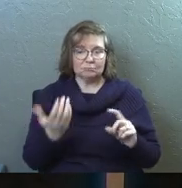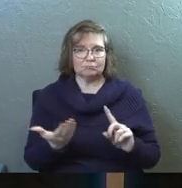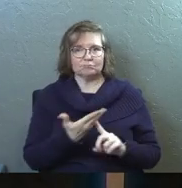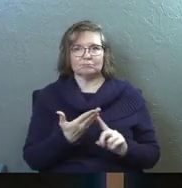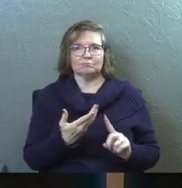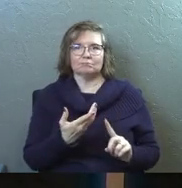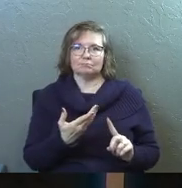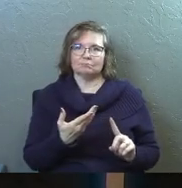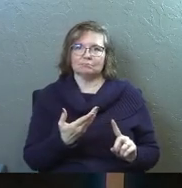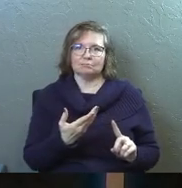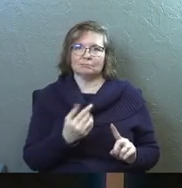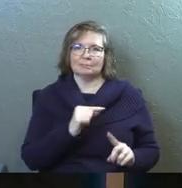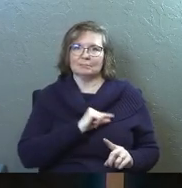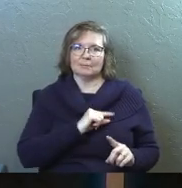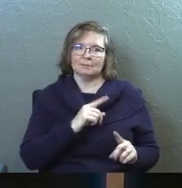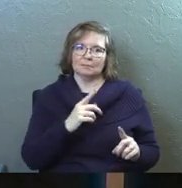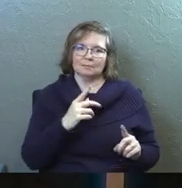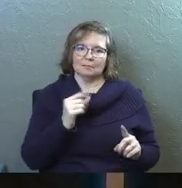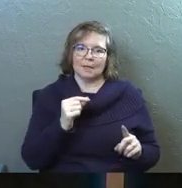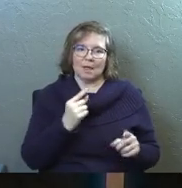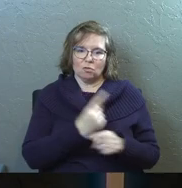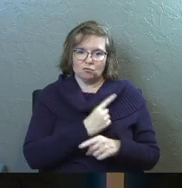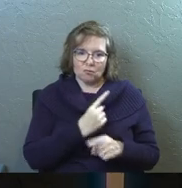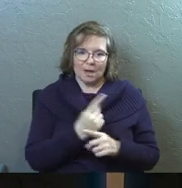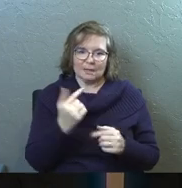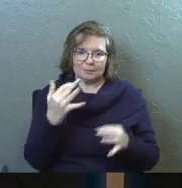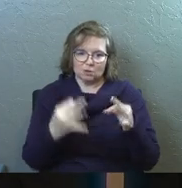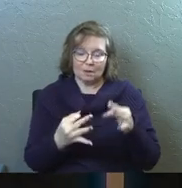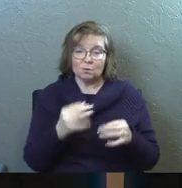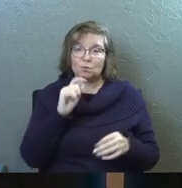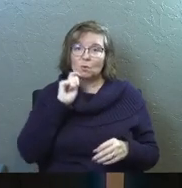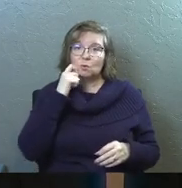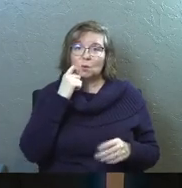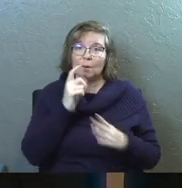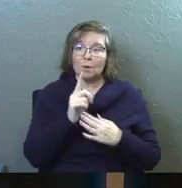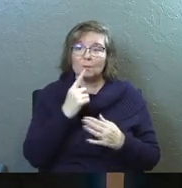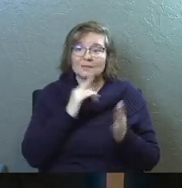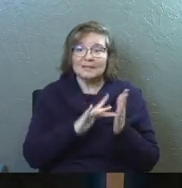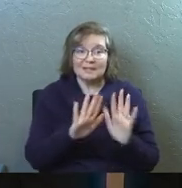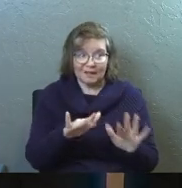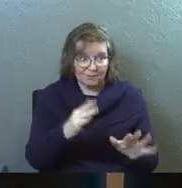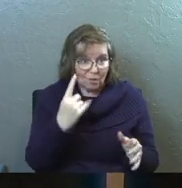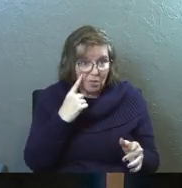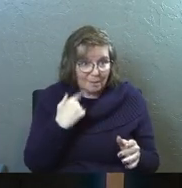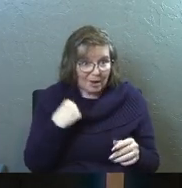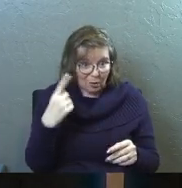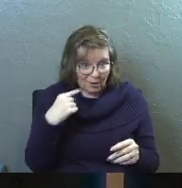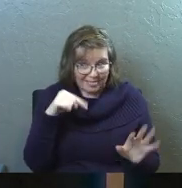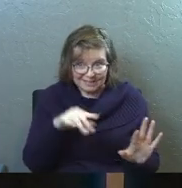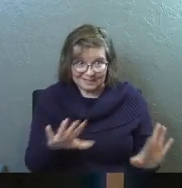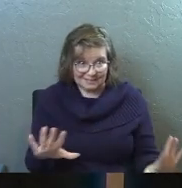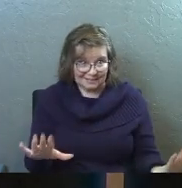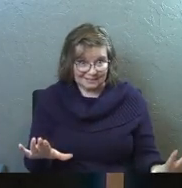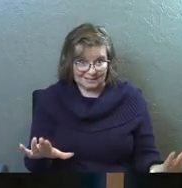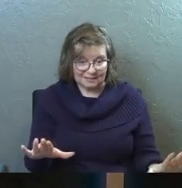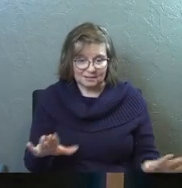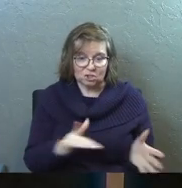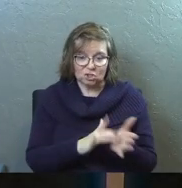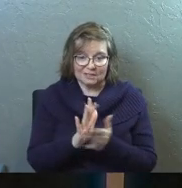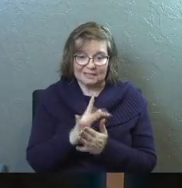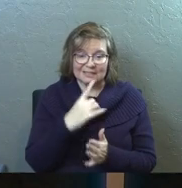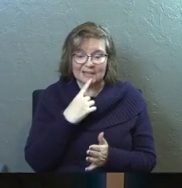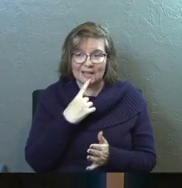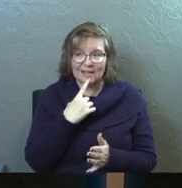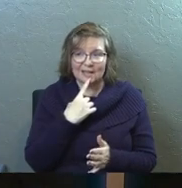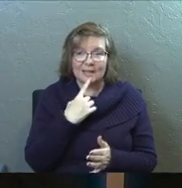righteousness and the coming judgment. Really cool moment where Jesus is saying, and if you ever thought about how crazy this is, that